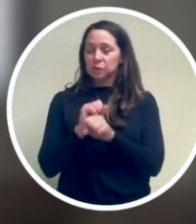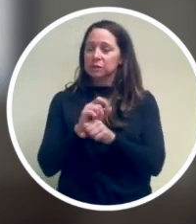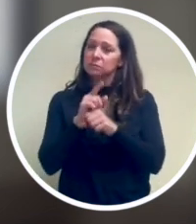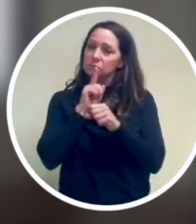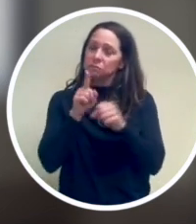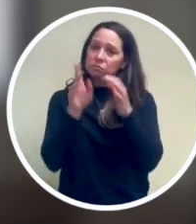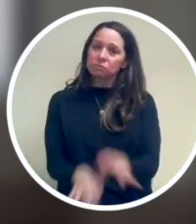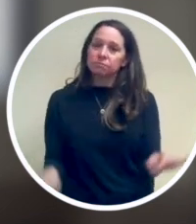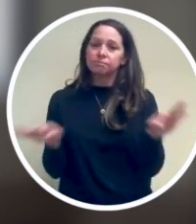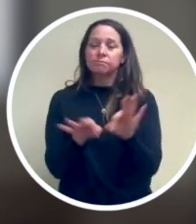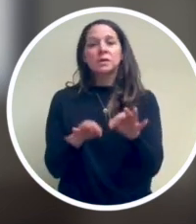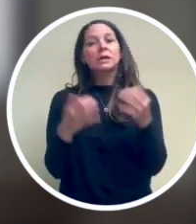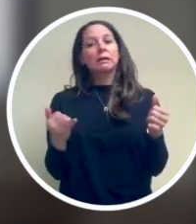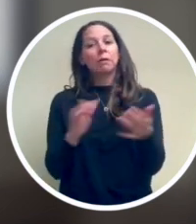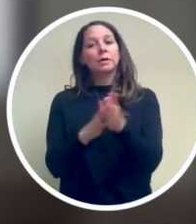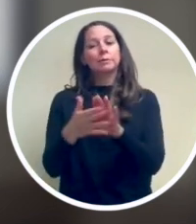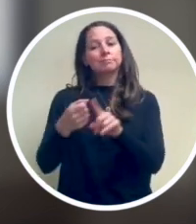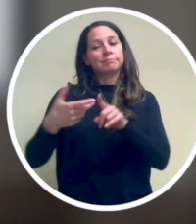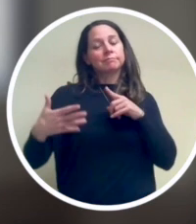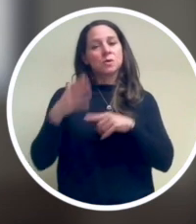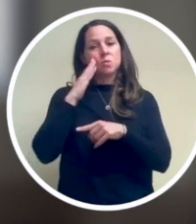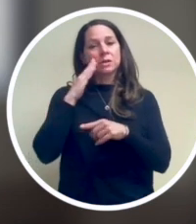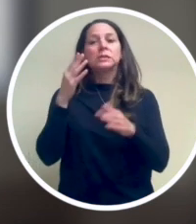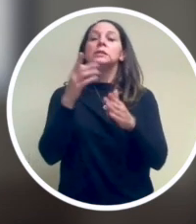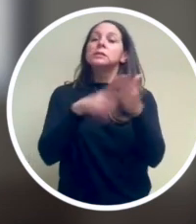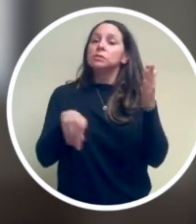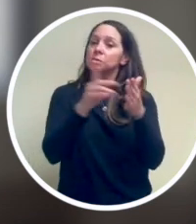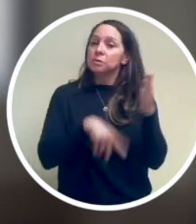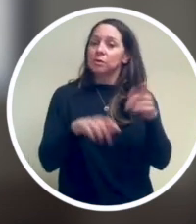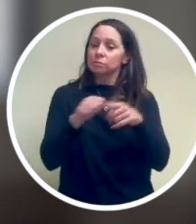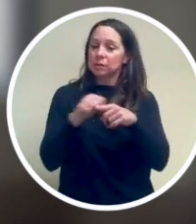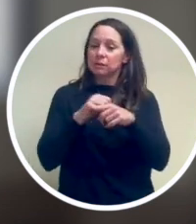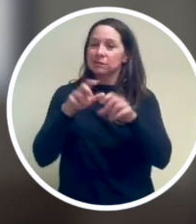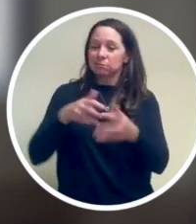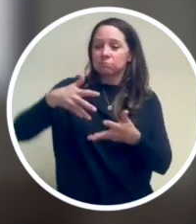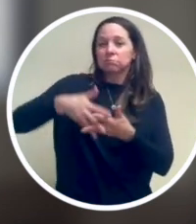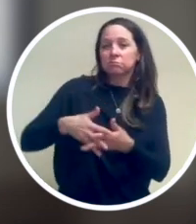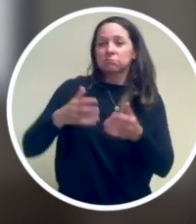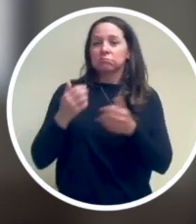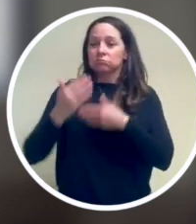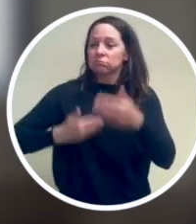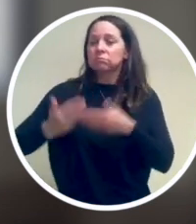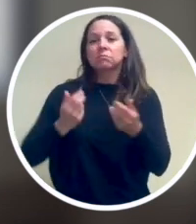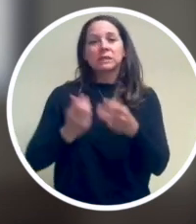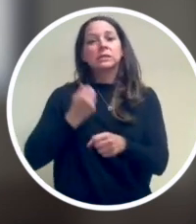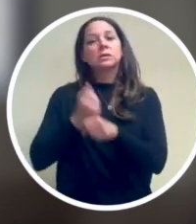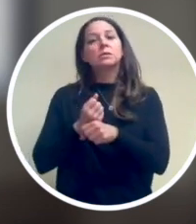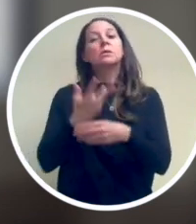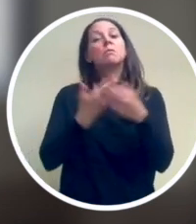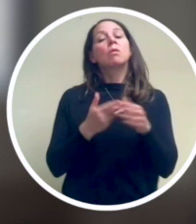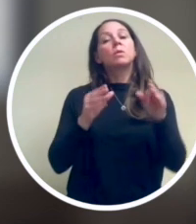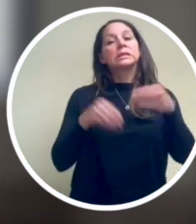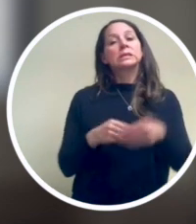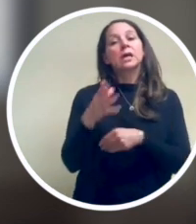remains important, there's now a growing awareness of how discriminatory practices can become embedded over many years into